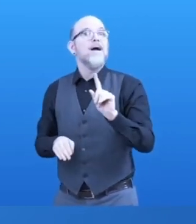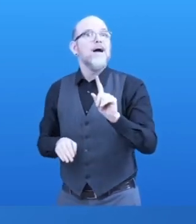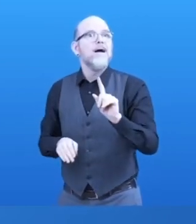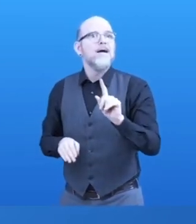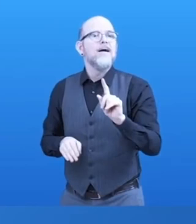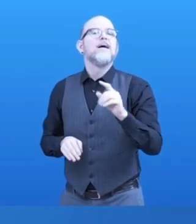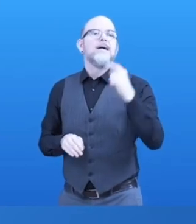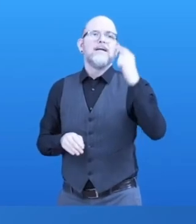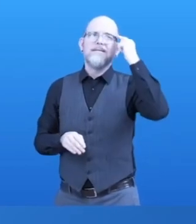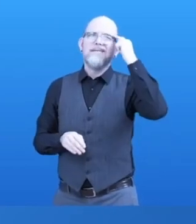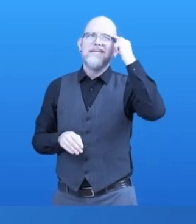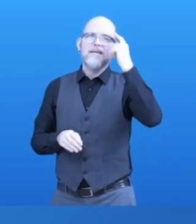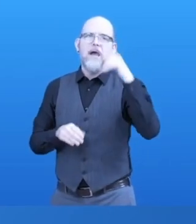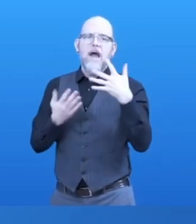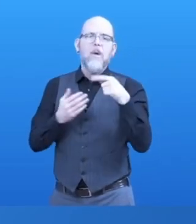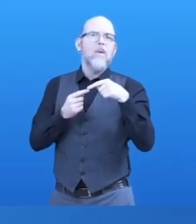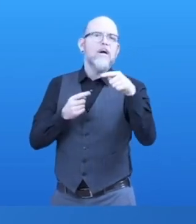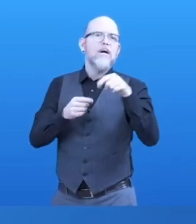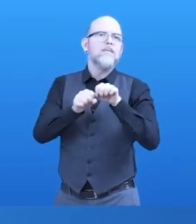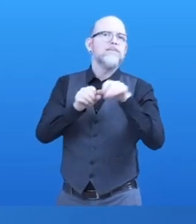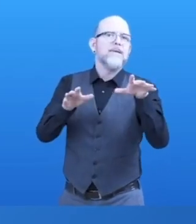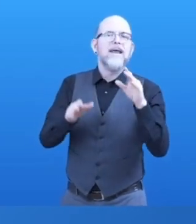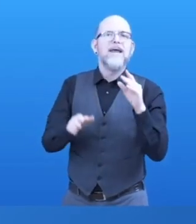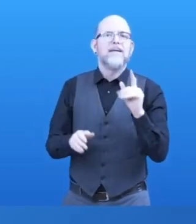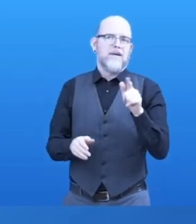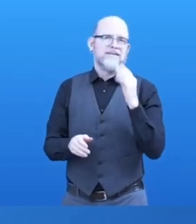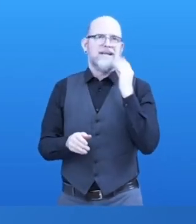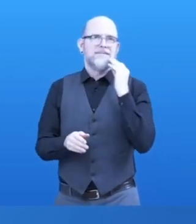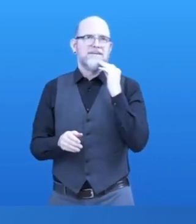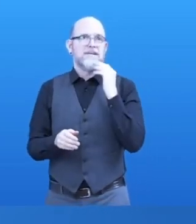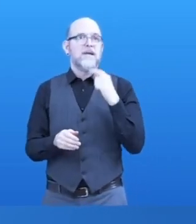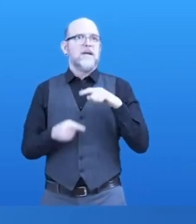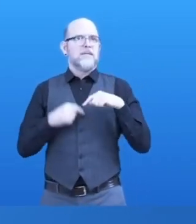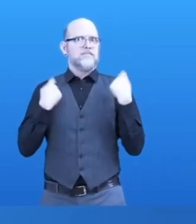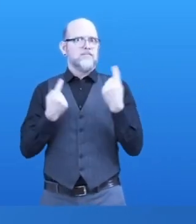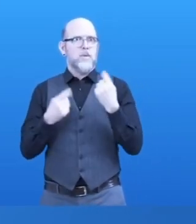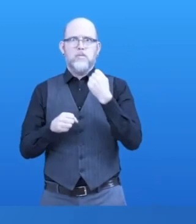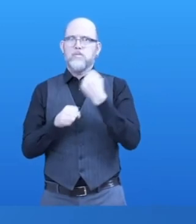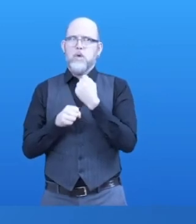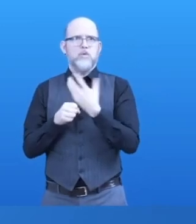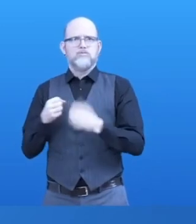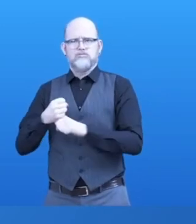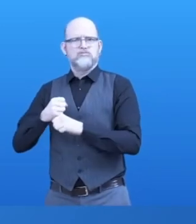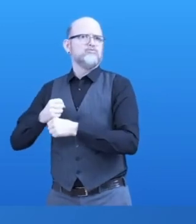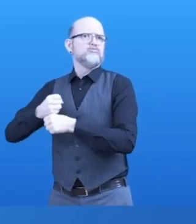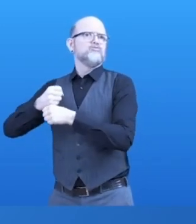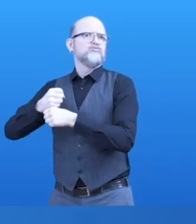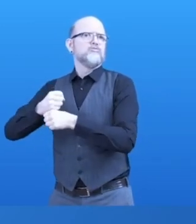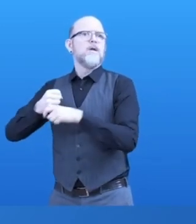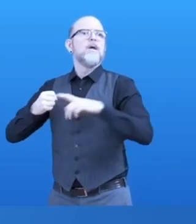For your product to take root, the setting has to be receptive, a fertile environment, if you like.